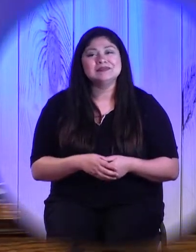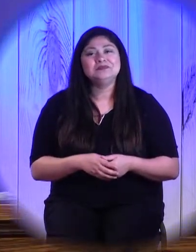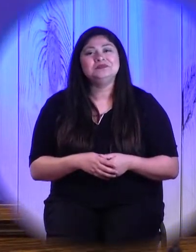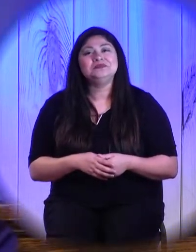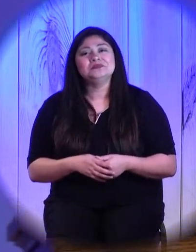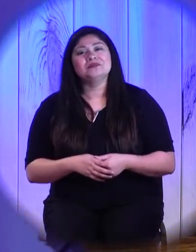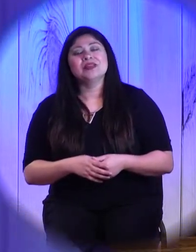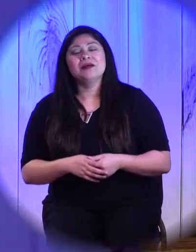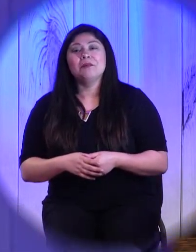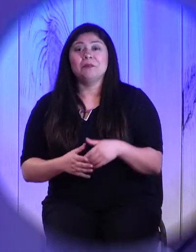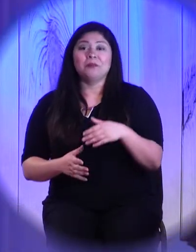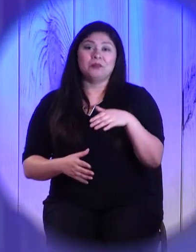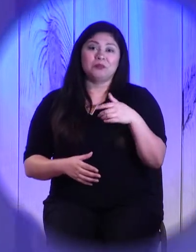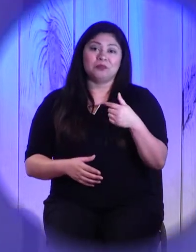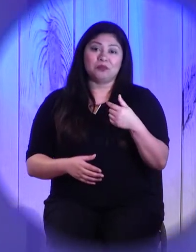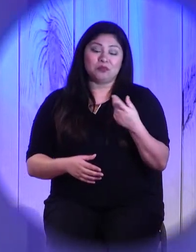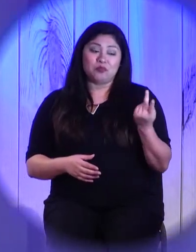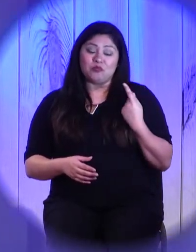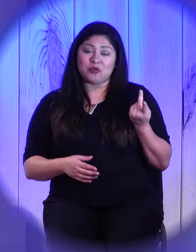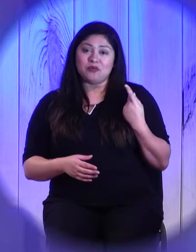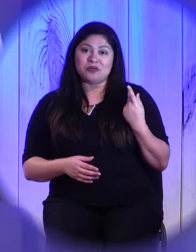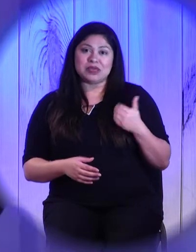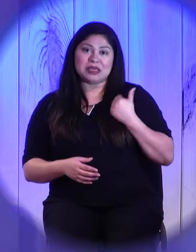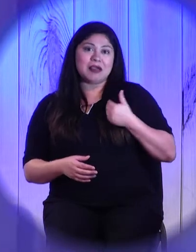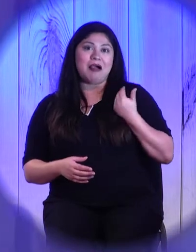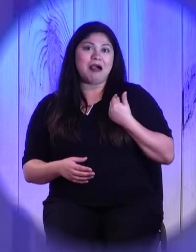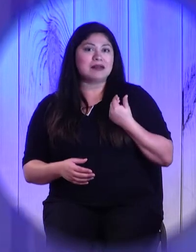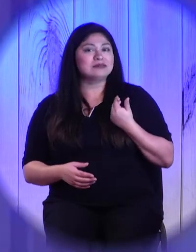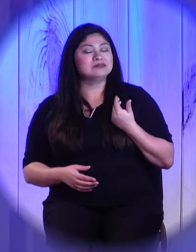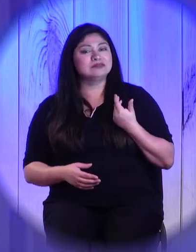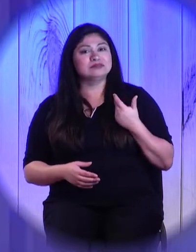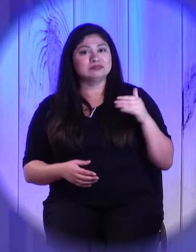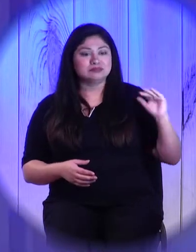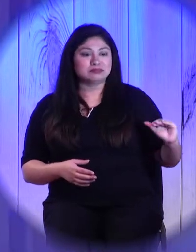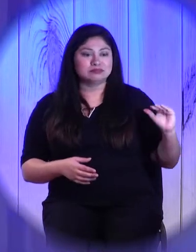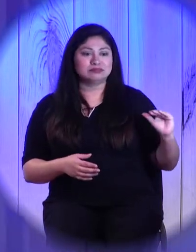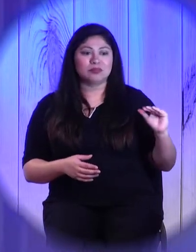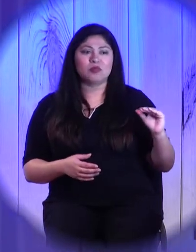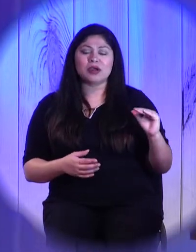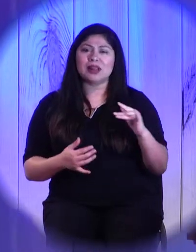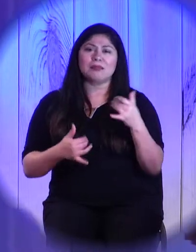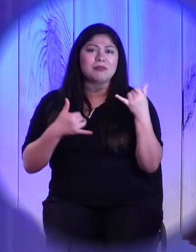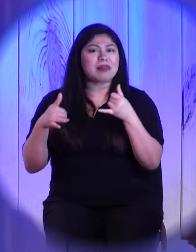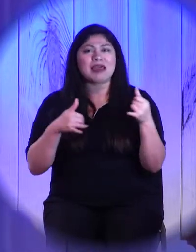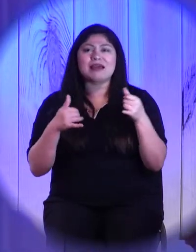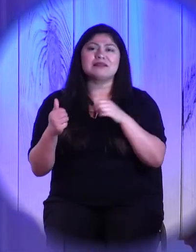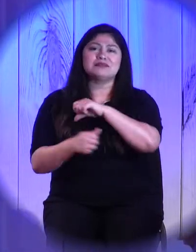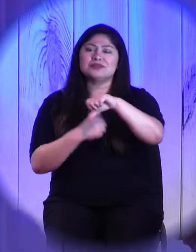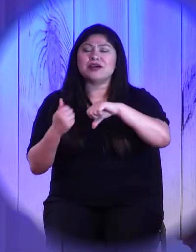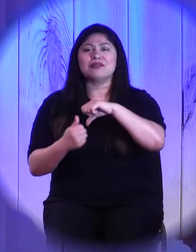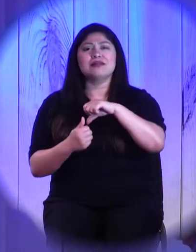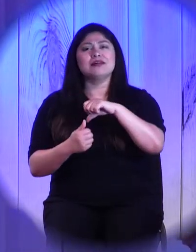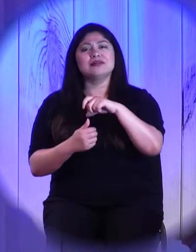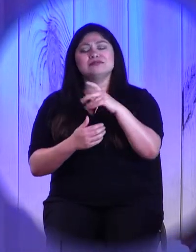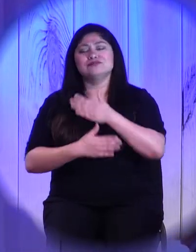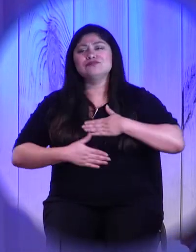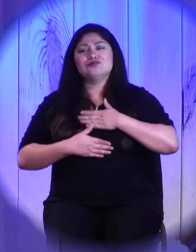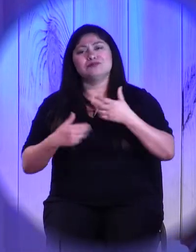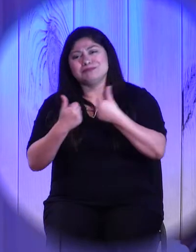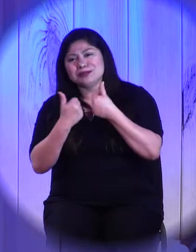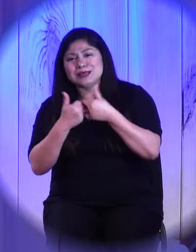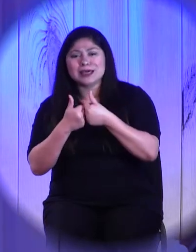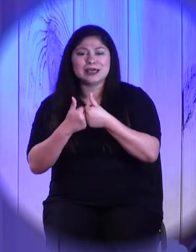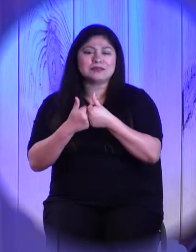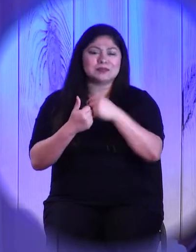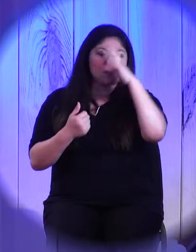play together. We spent all day together. In the summer times, we were with each other 24-7. We loved to play board games. We loved to